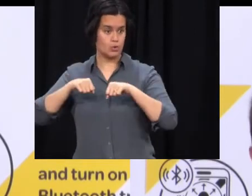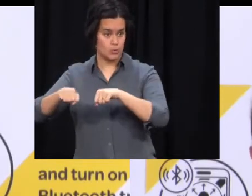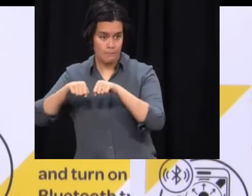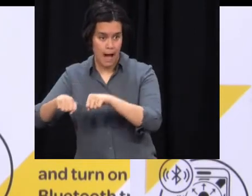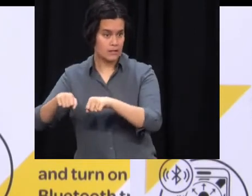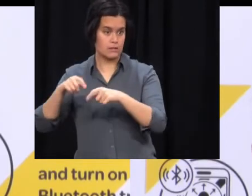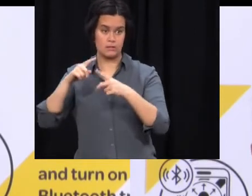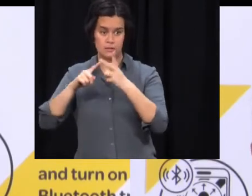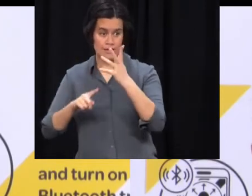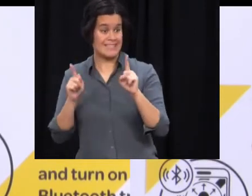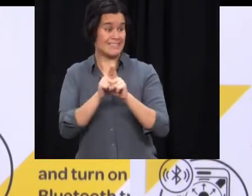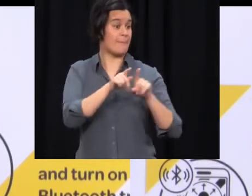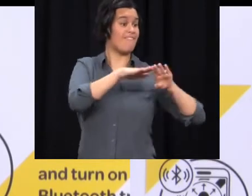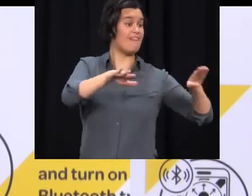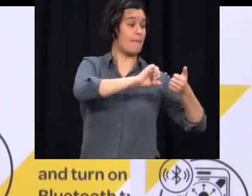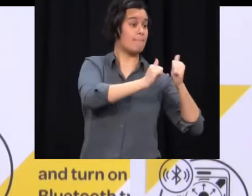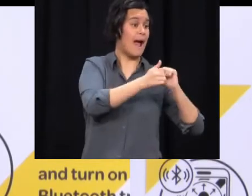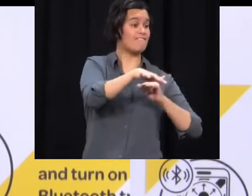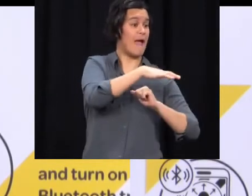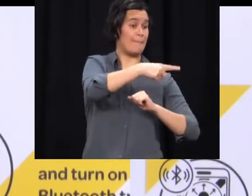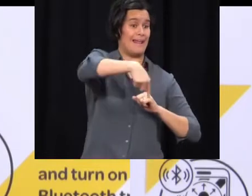person has returned a day five negative test.